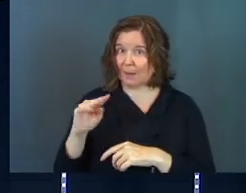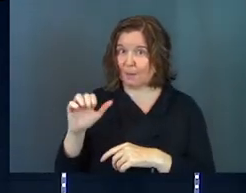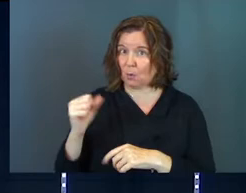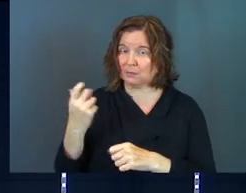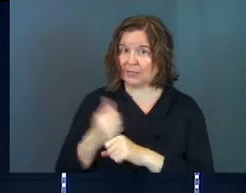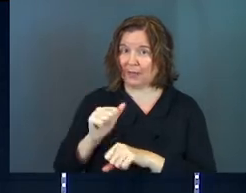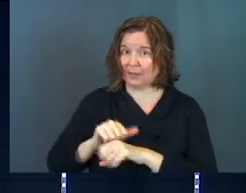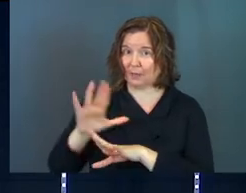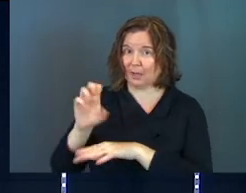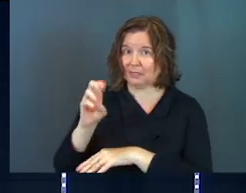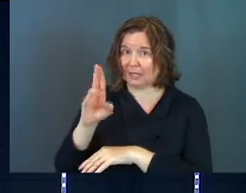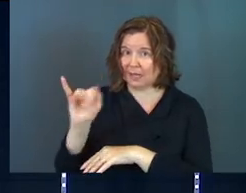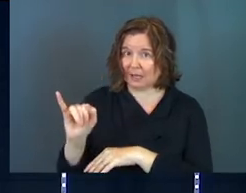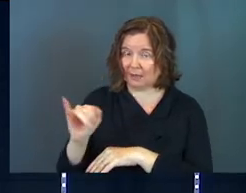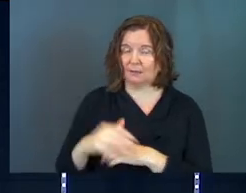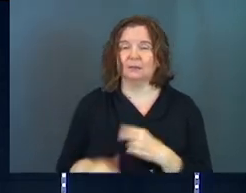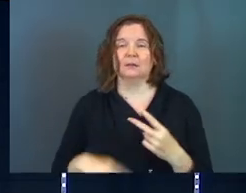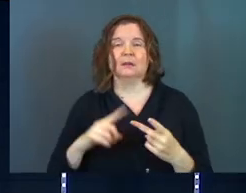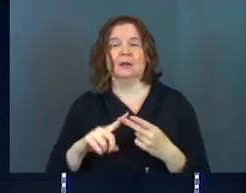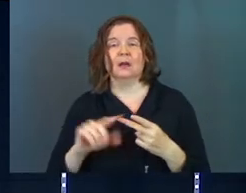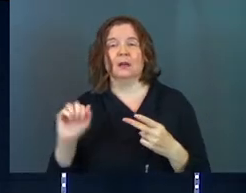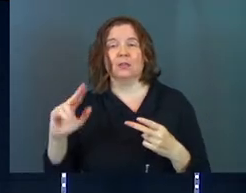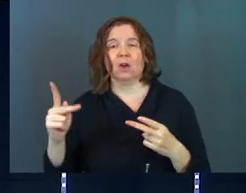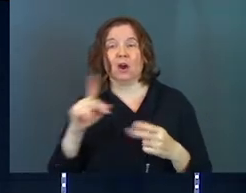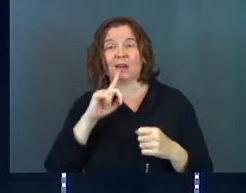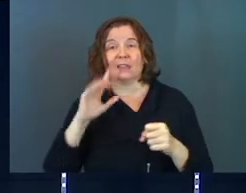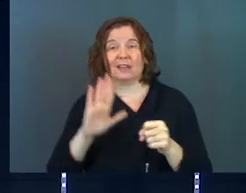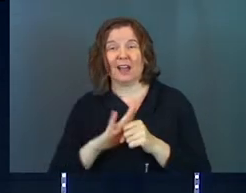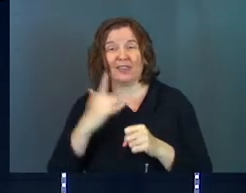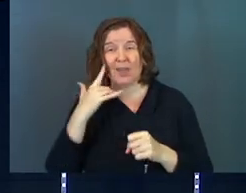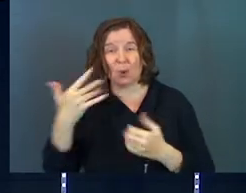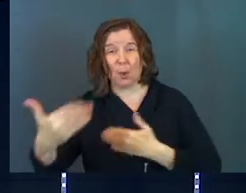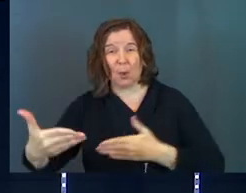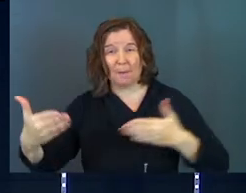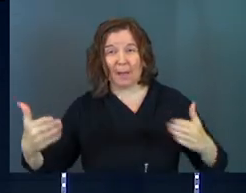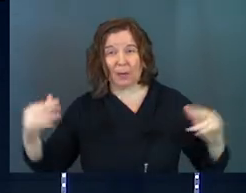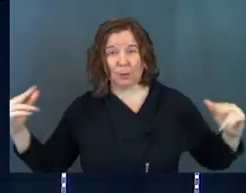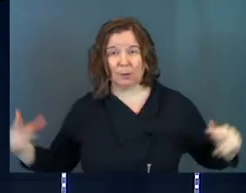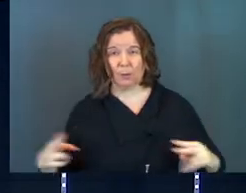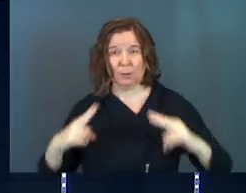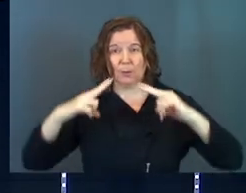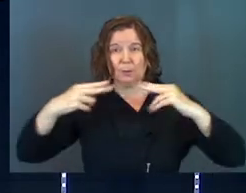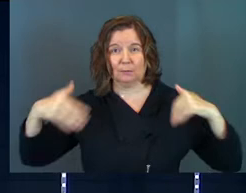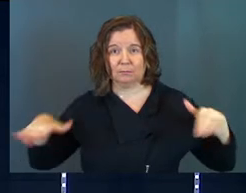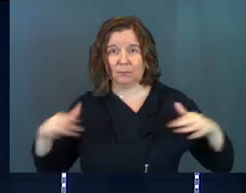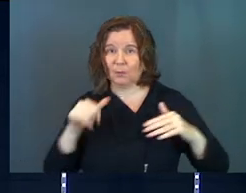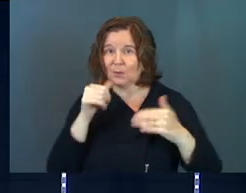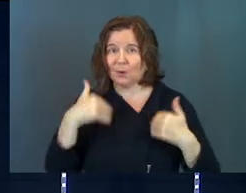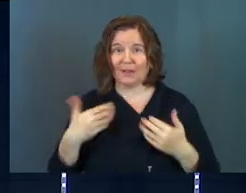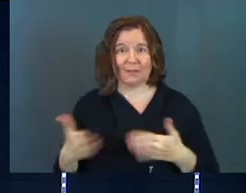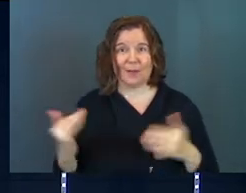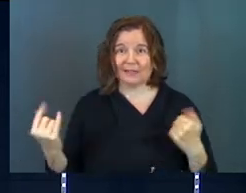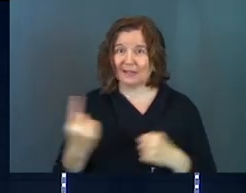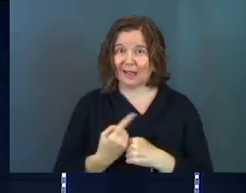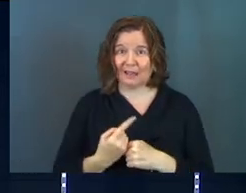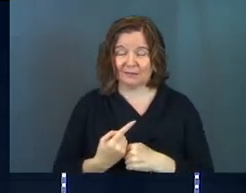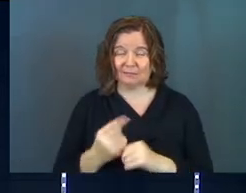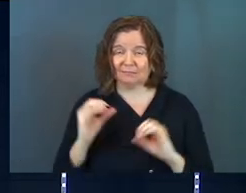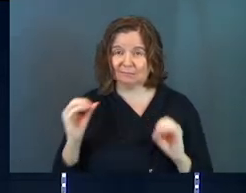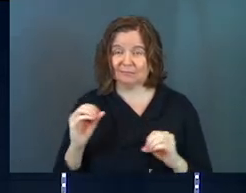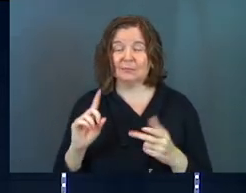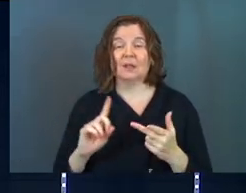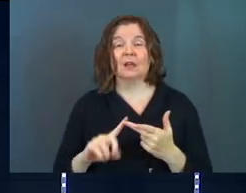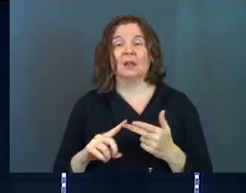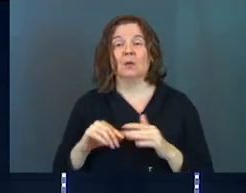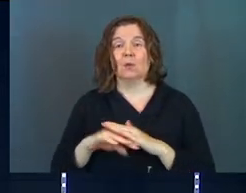have those today. The Ark of the Covenant, the gold box that God's presence was there. We don't have that box today. And